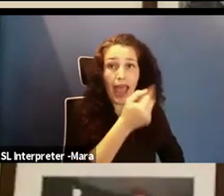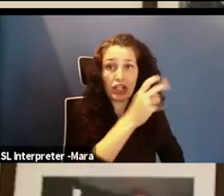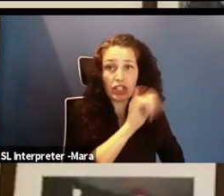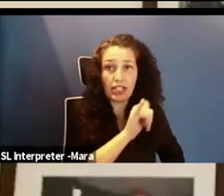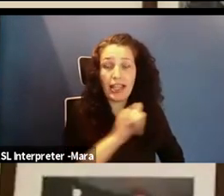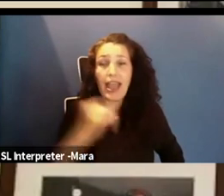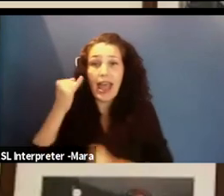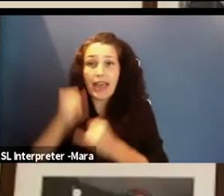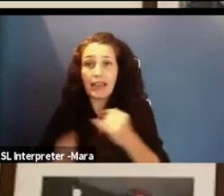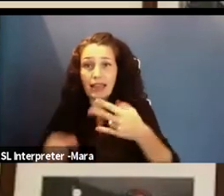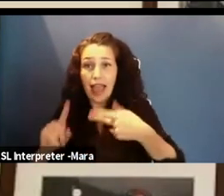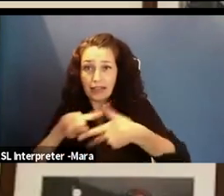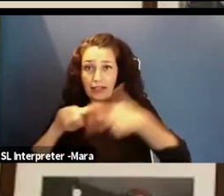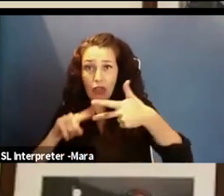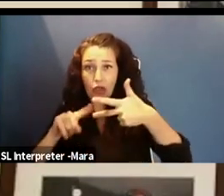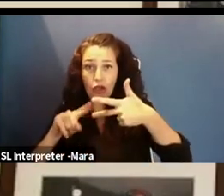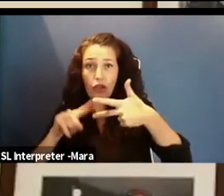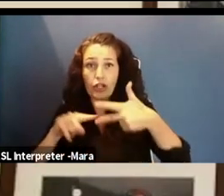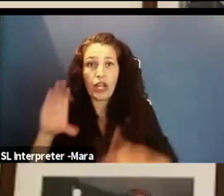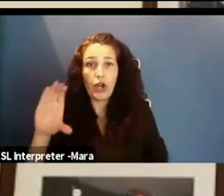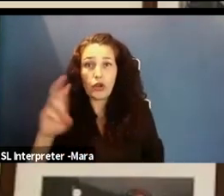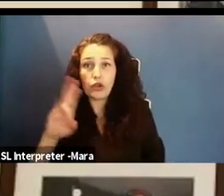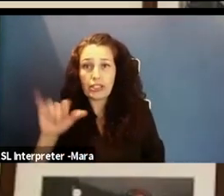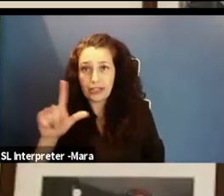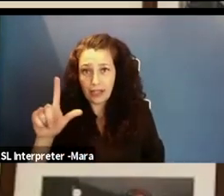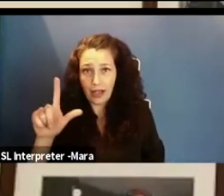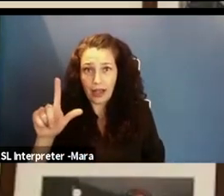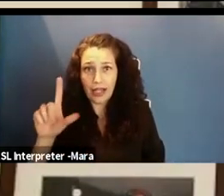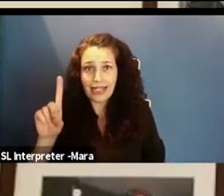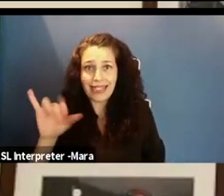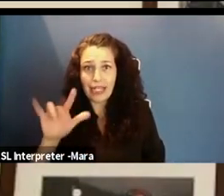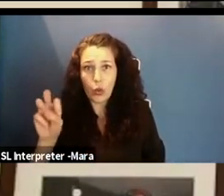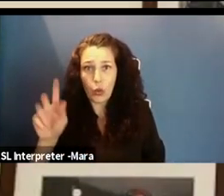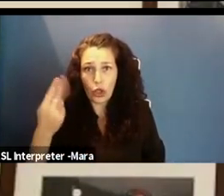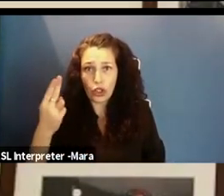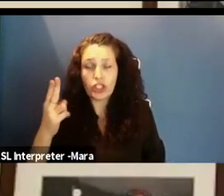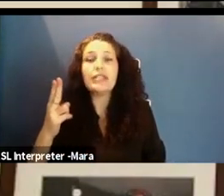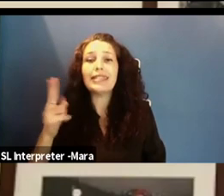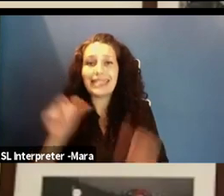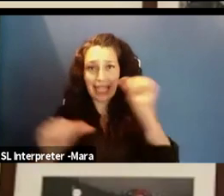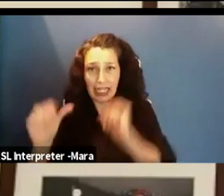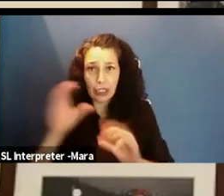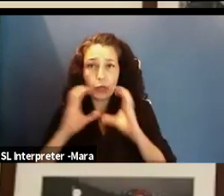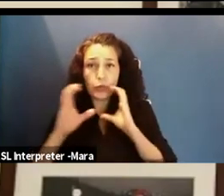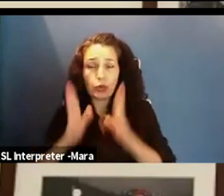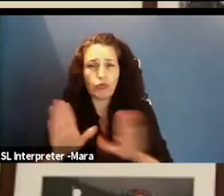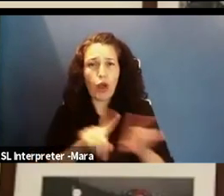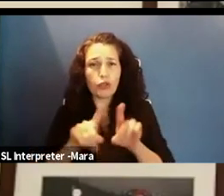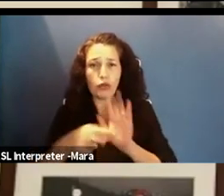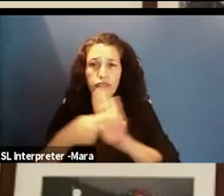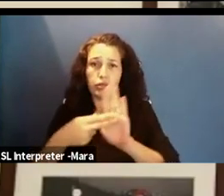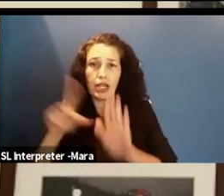is Crystal Dilworth, who is a science communicator. You may also know her as